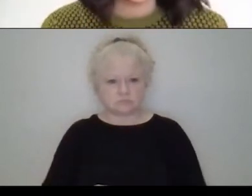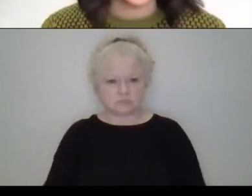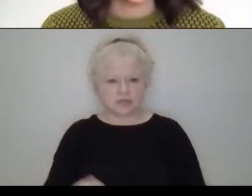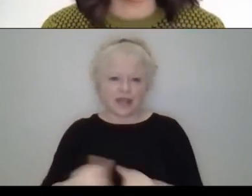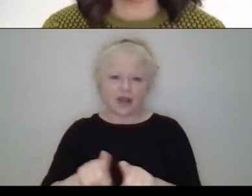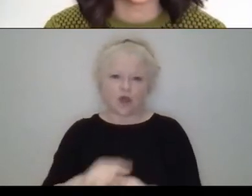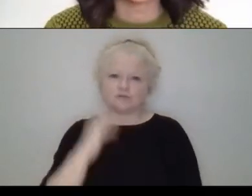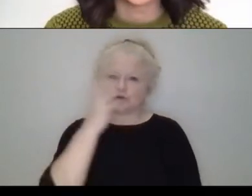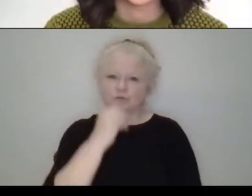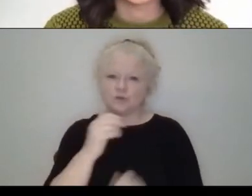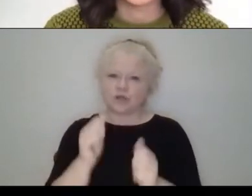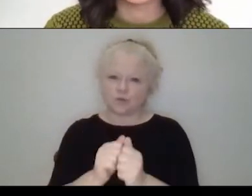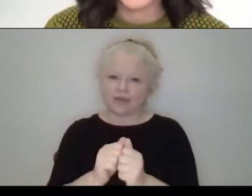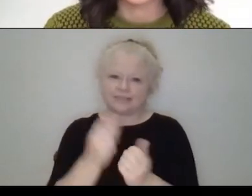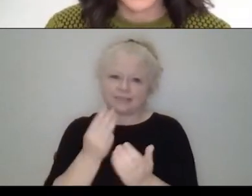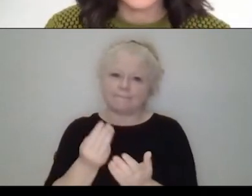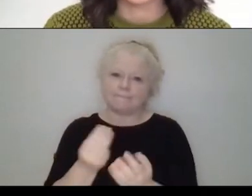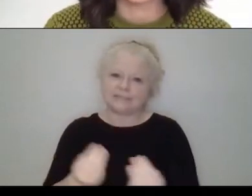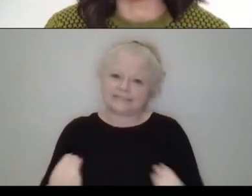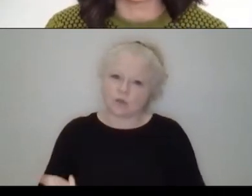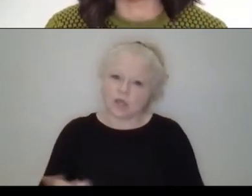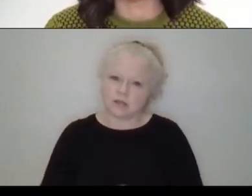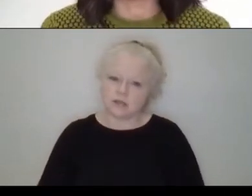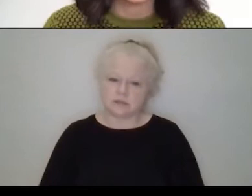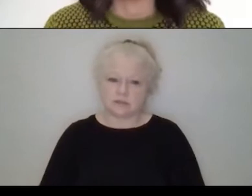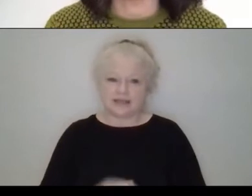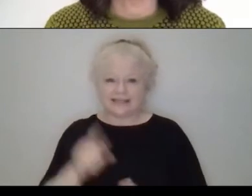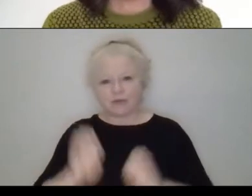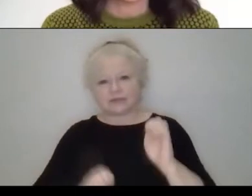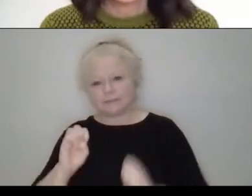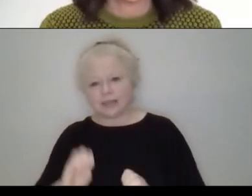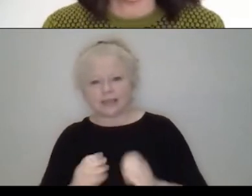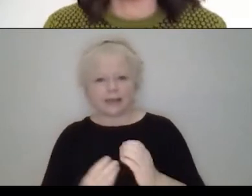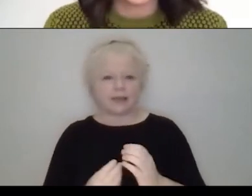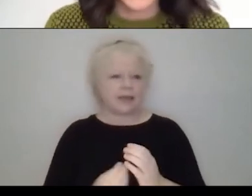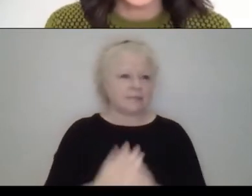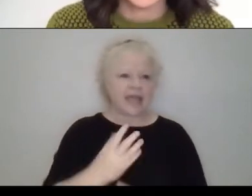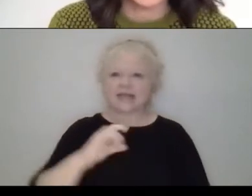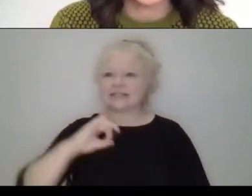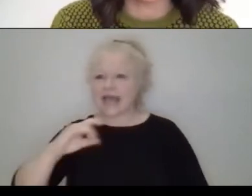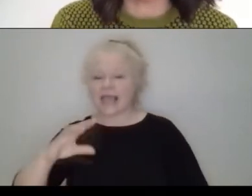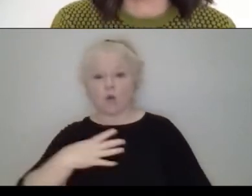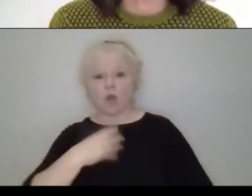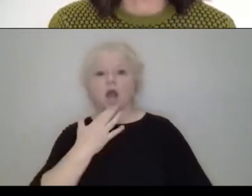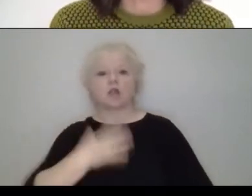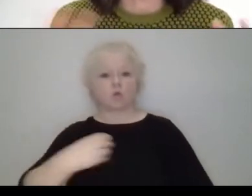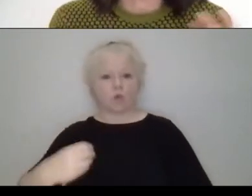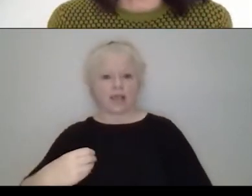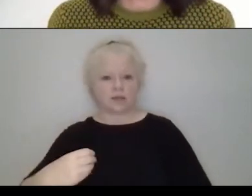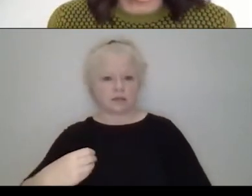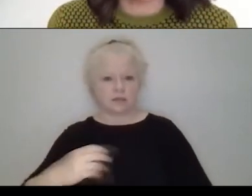the textiles. So, yeah, it was one year of experiment with plants and light and white. How can white could